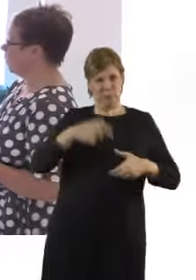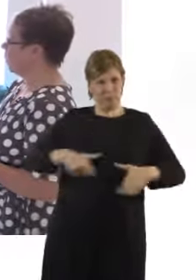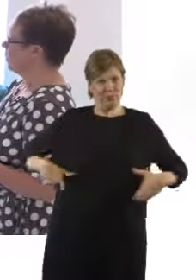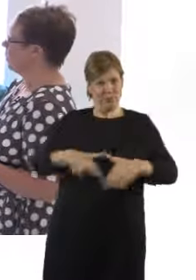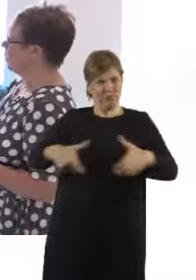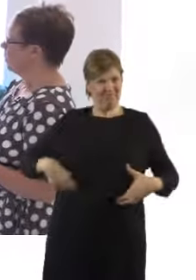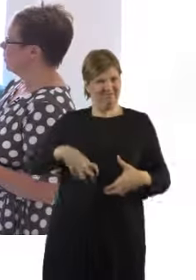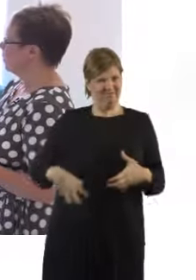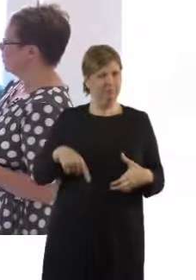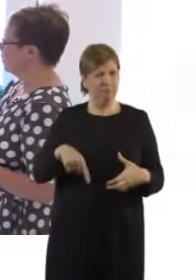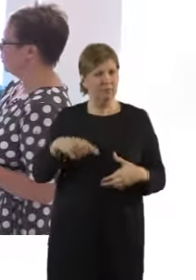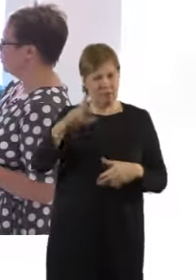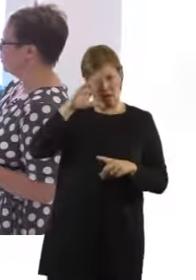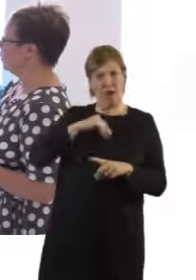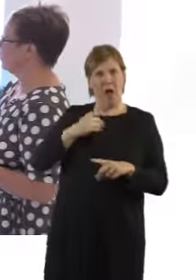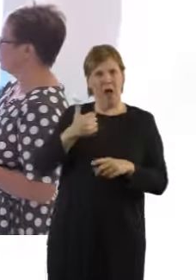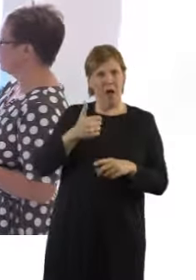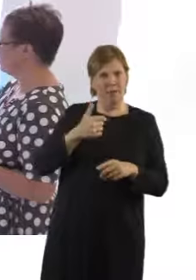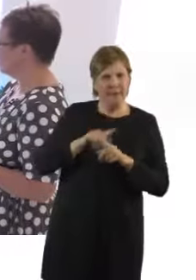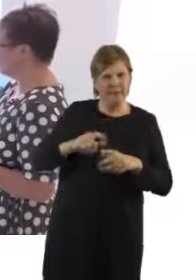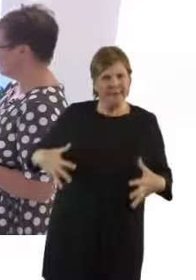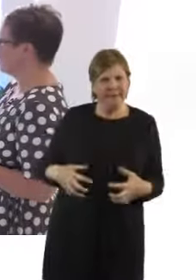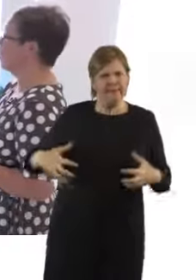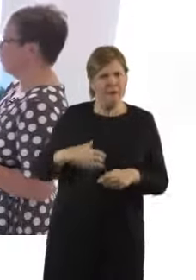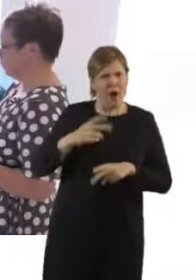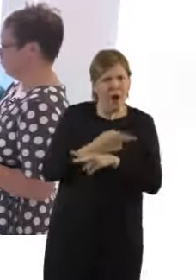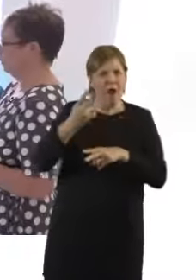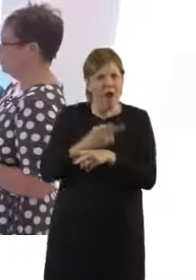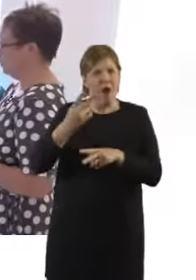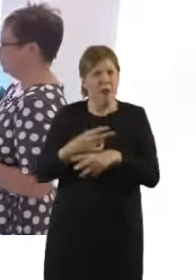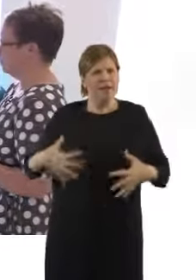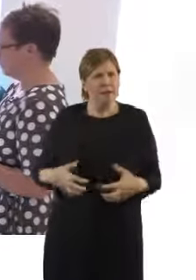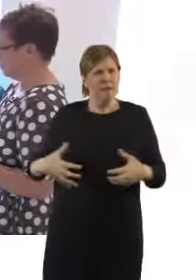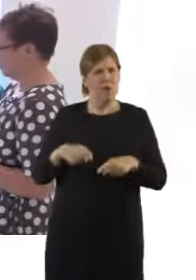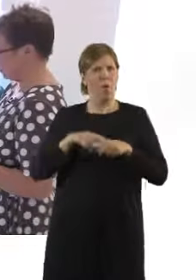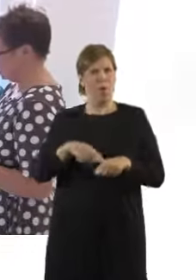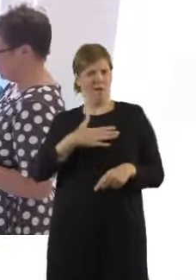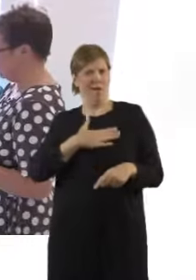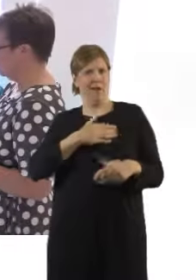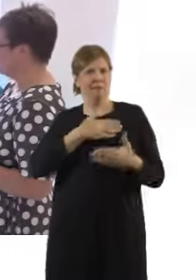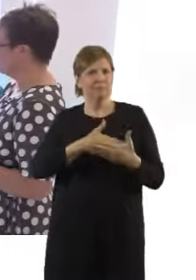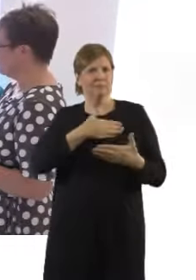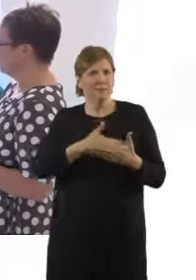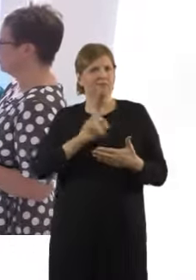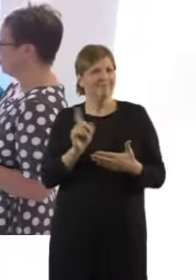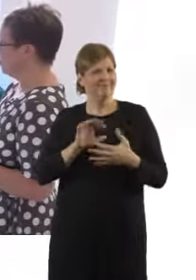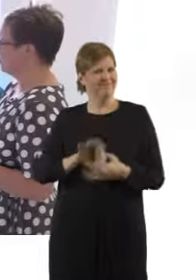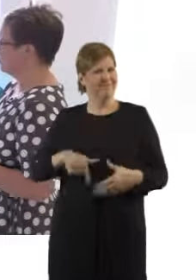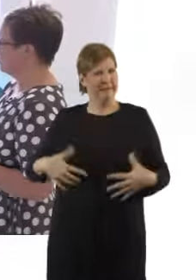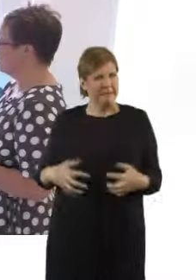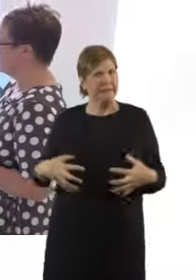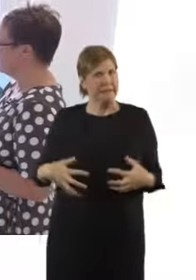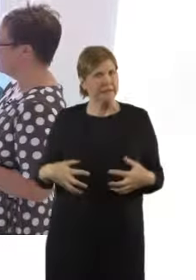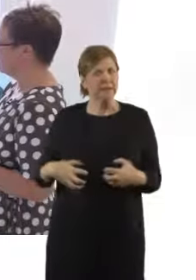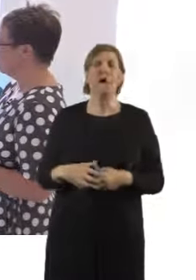and how the baby's heartbeat is doing in relation to the contractions. Okay. While this machine lets us know how regular the contractions are